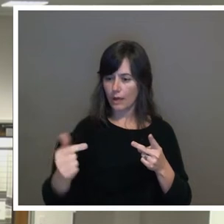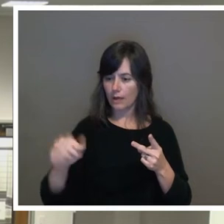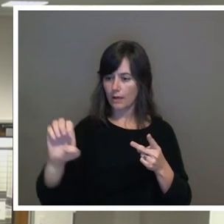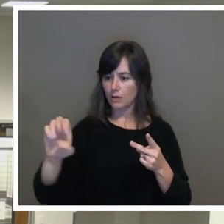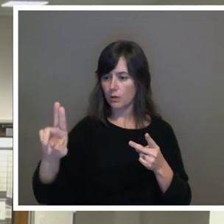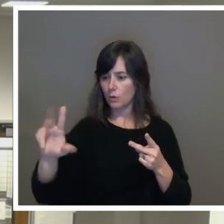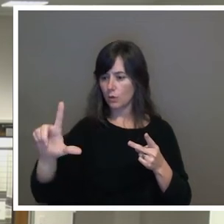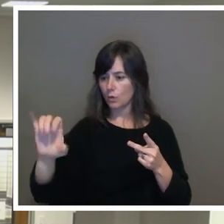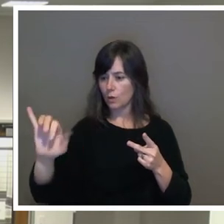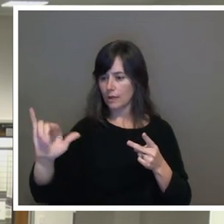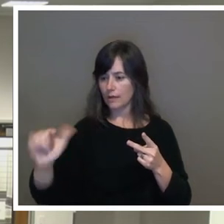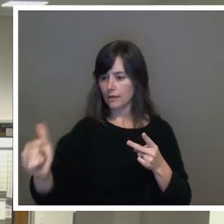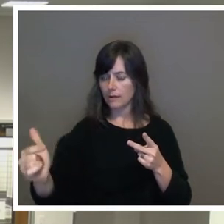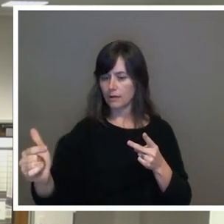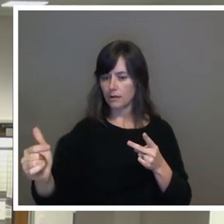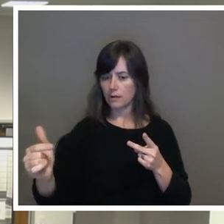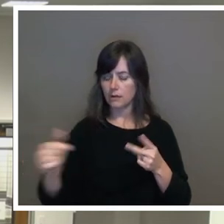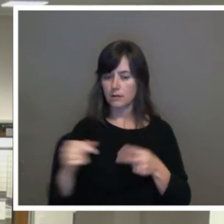William.